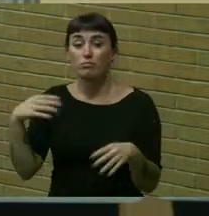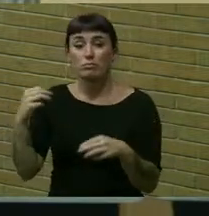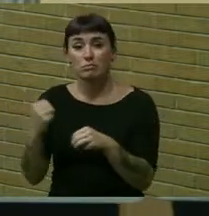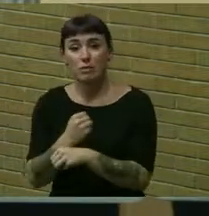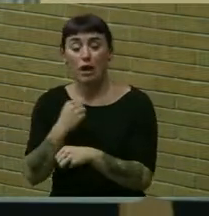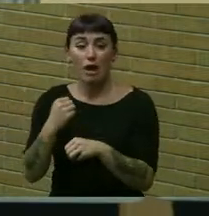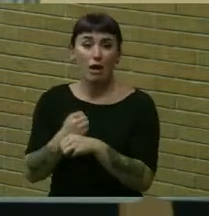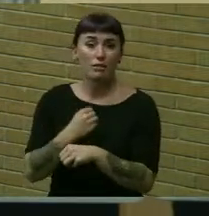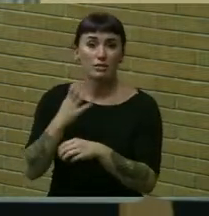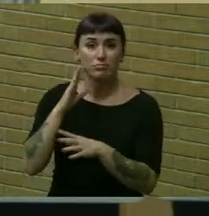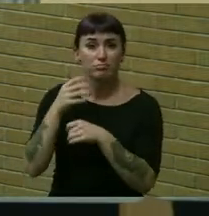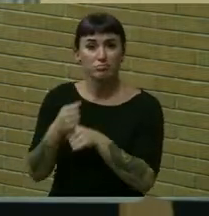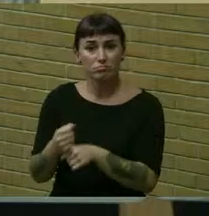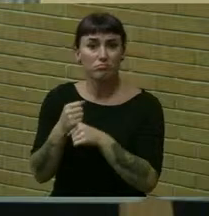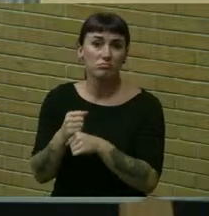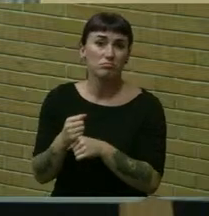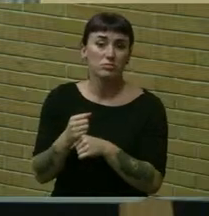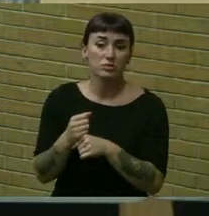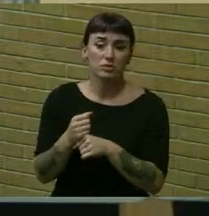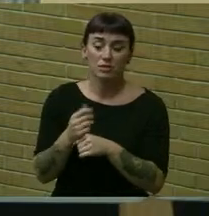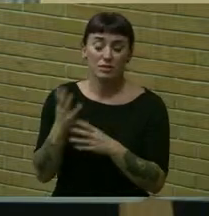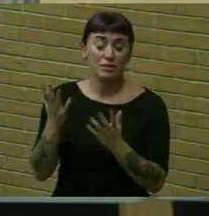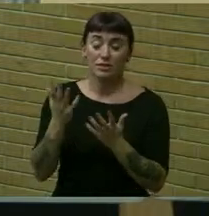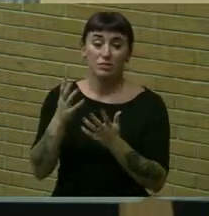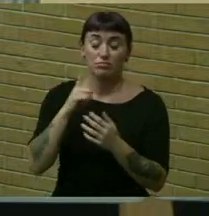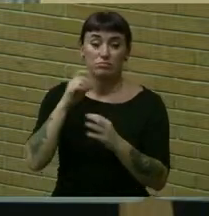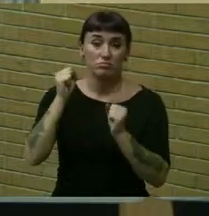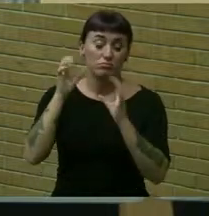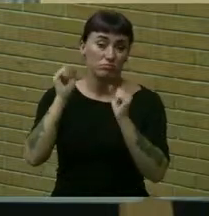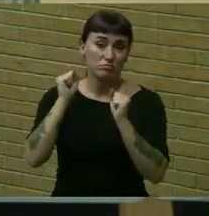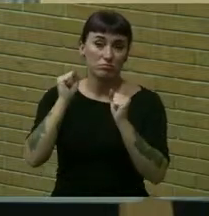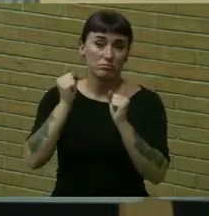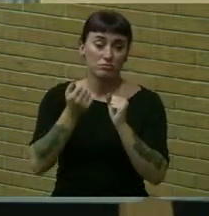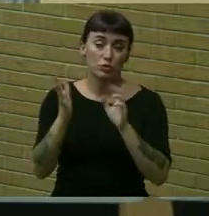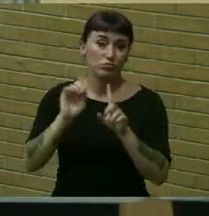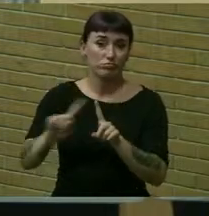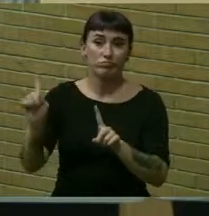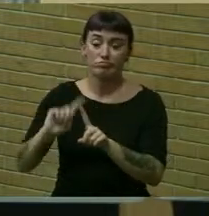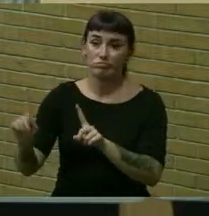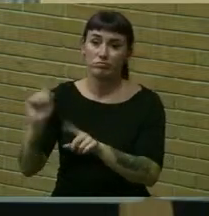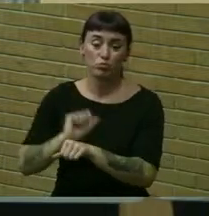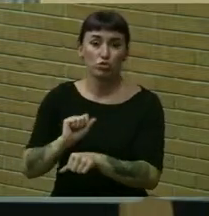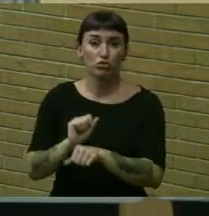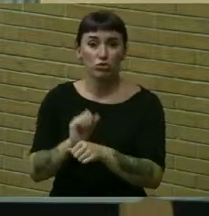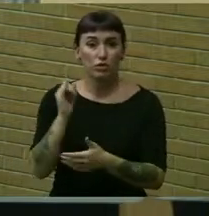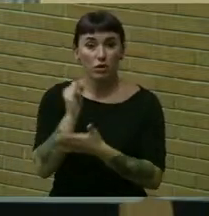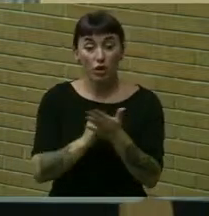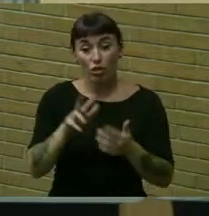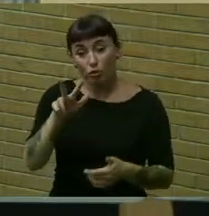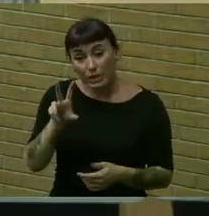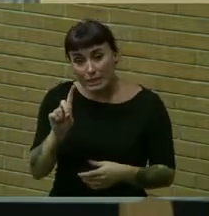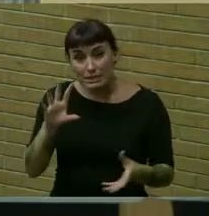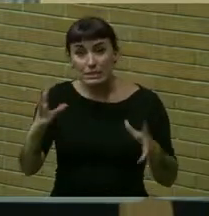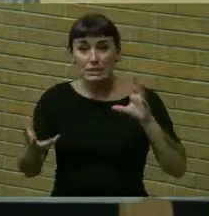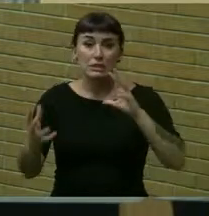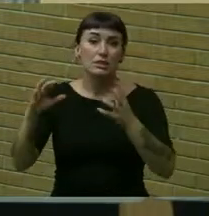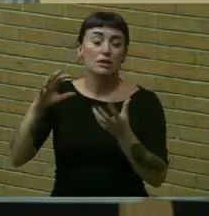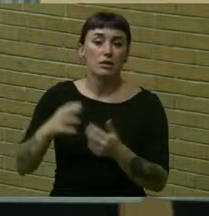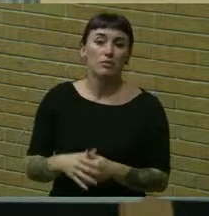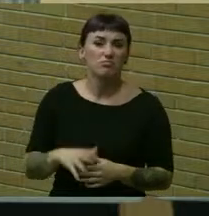mathematically generated uh just a remarkable couple of works of art to three dimensional works